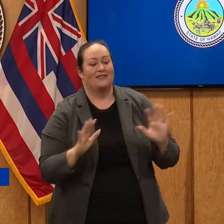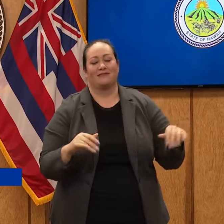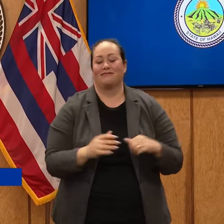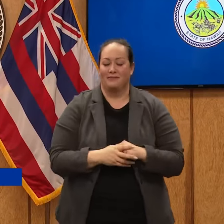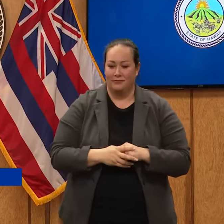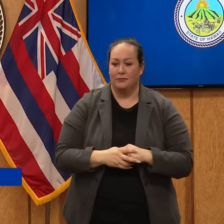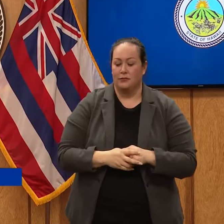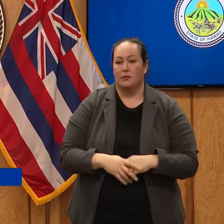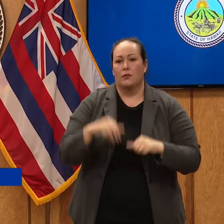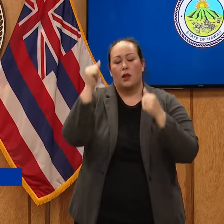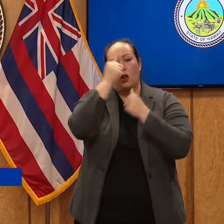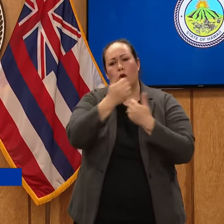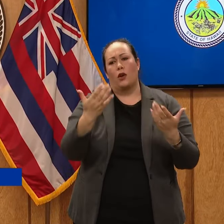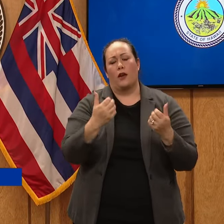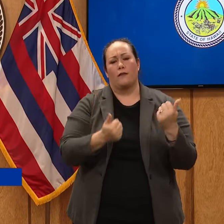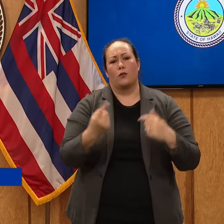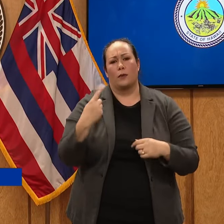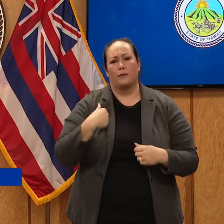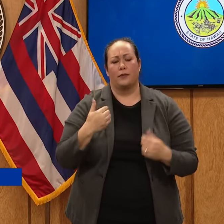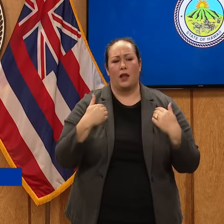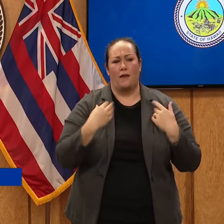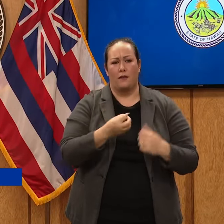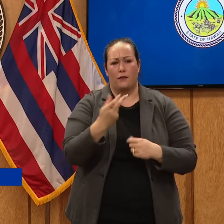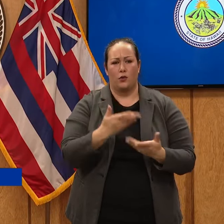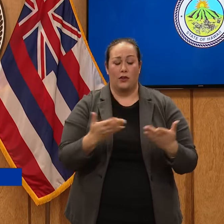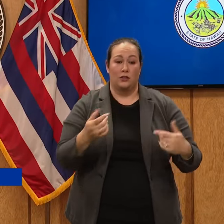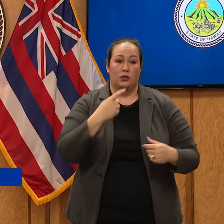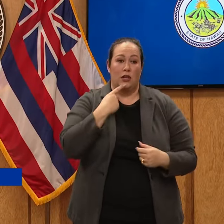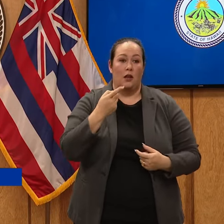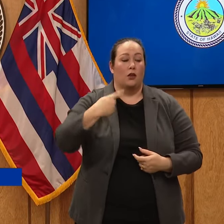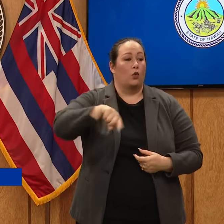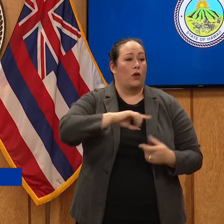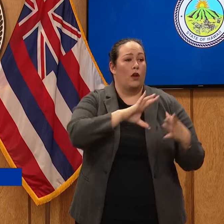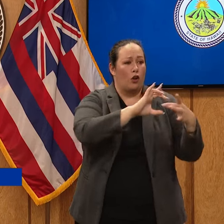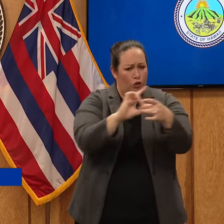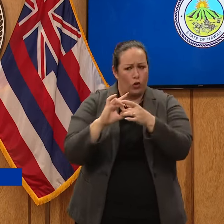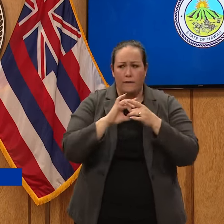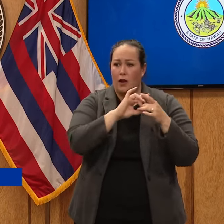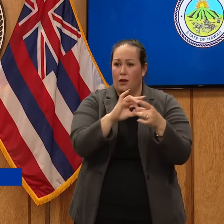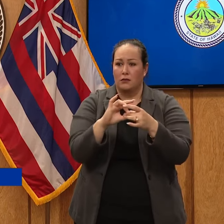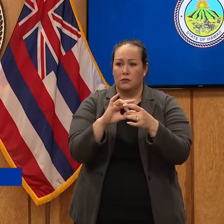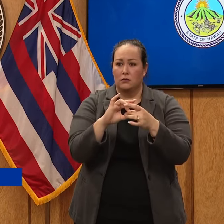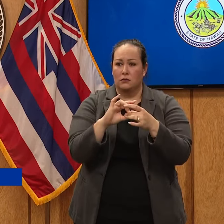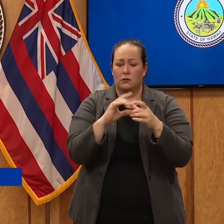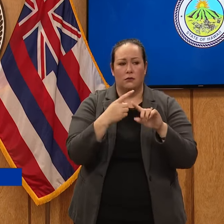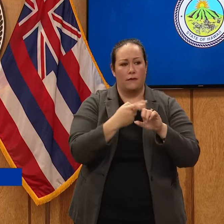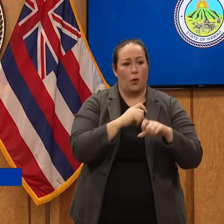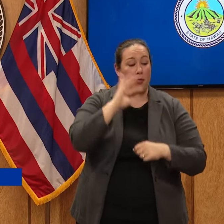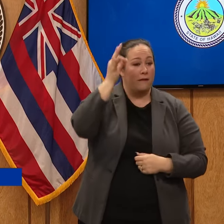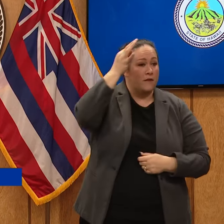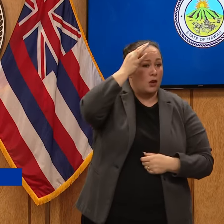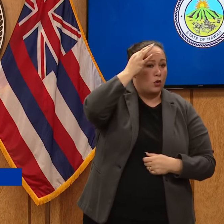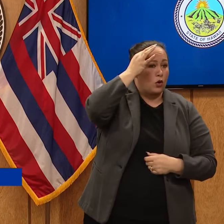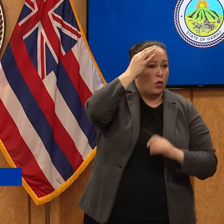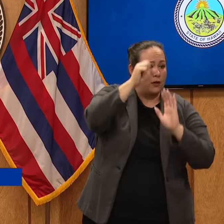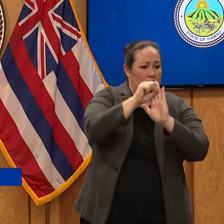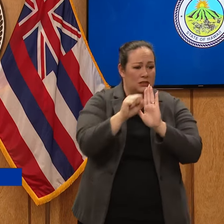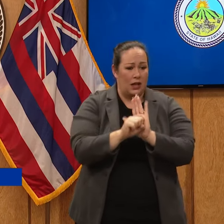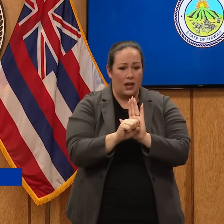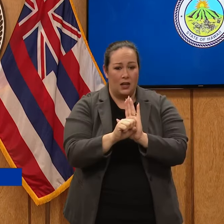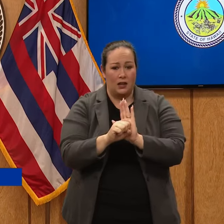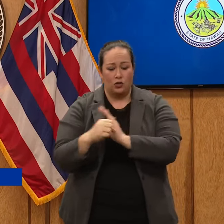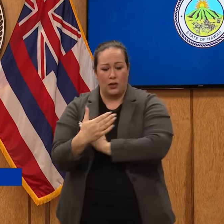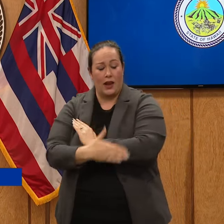Aloha, everybody. I just have a couple of things to say. First of all, we are unified from the federal to the state